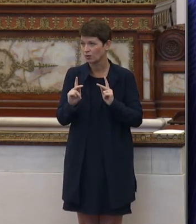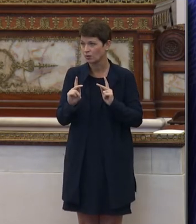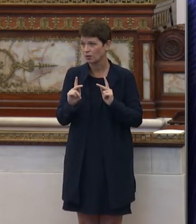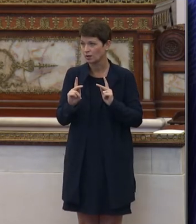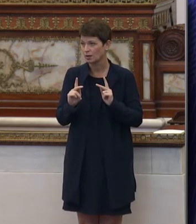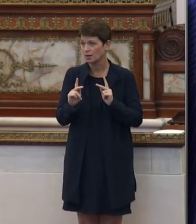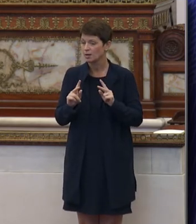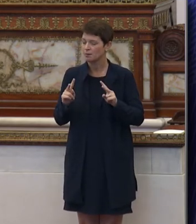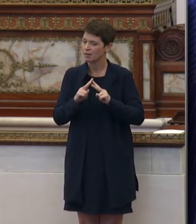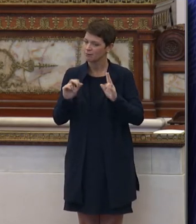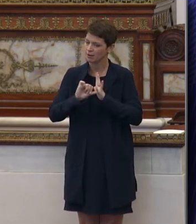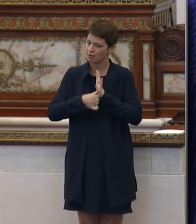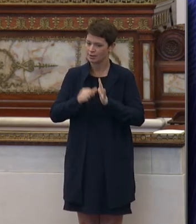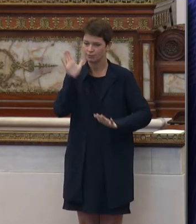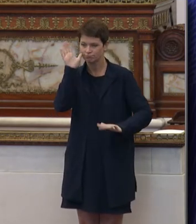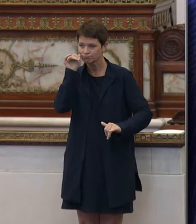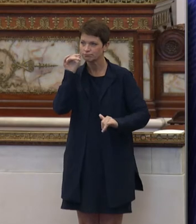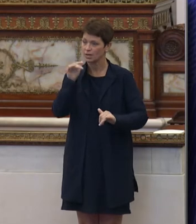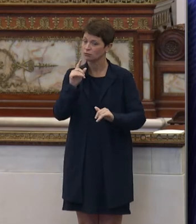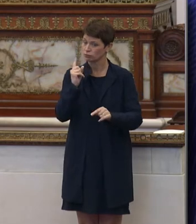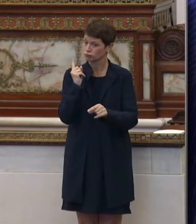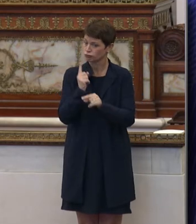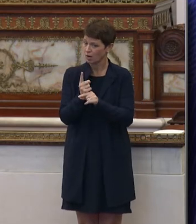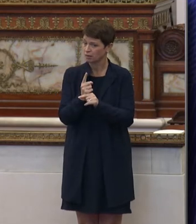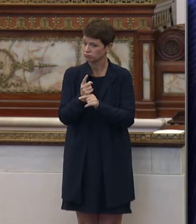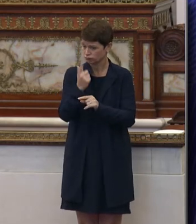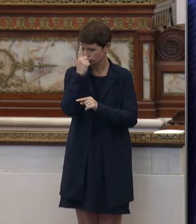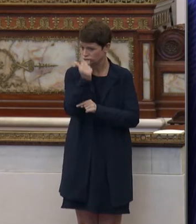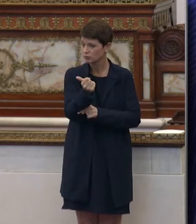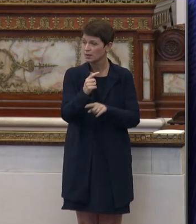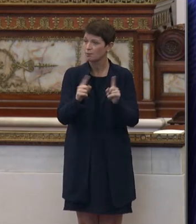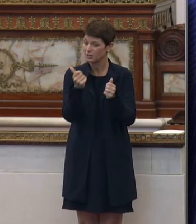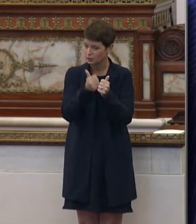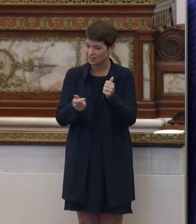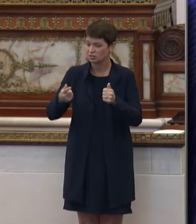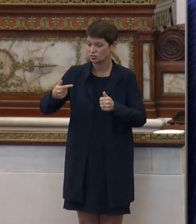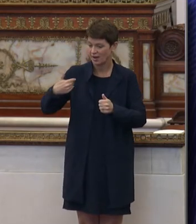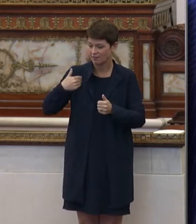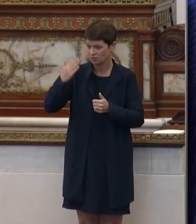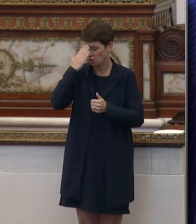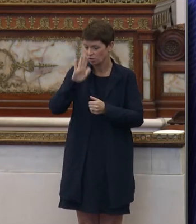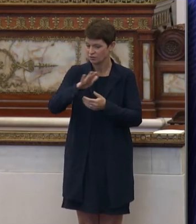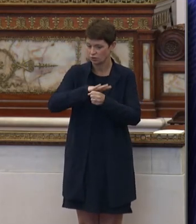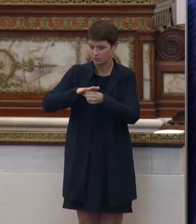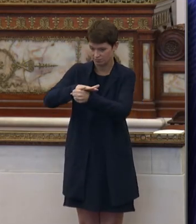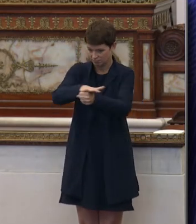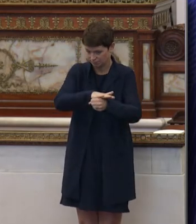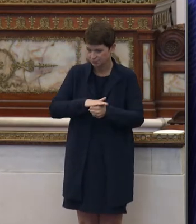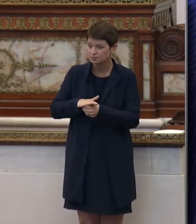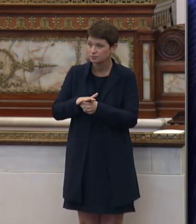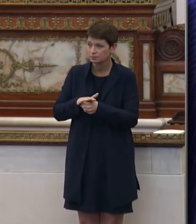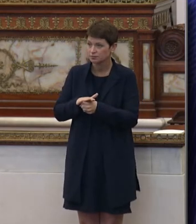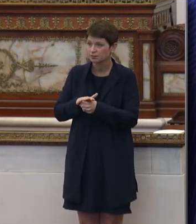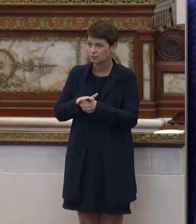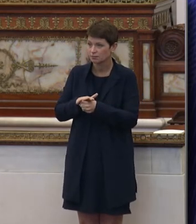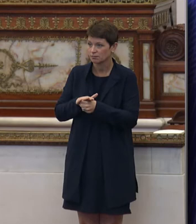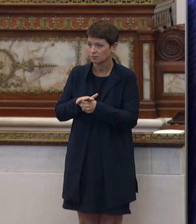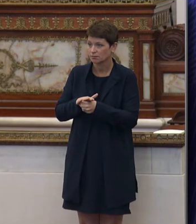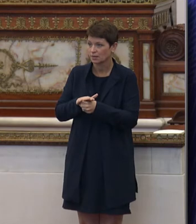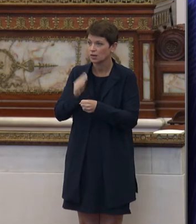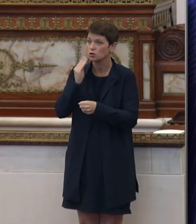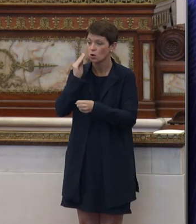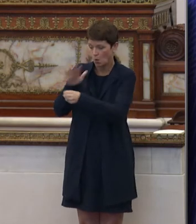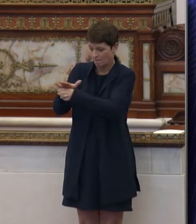you know, very emphatic, and I think rightly so, that, you know, you each have knowledge of your sites and the names of our goods